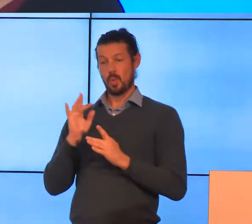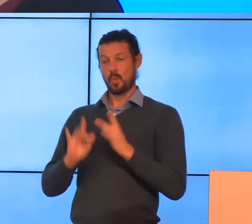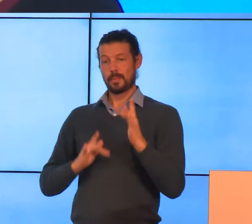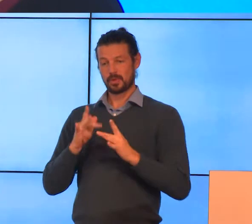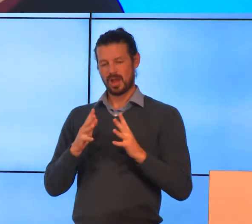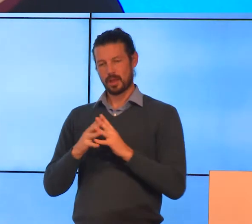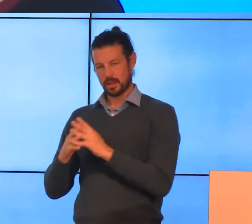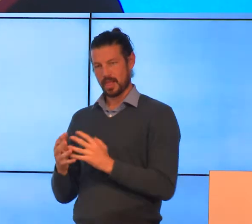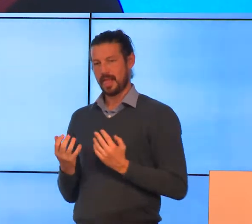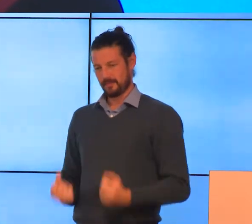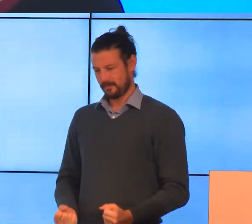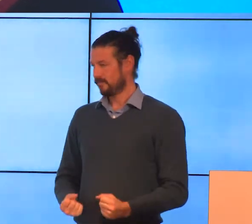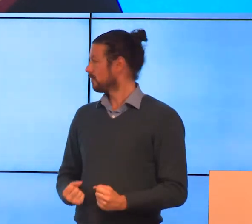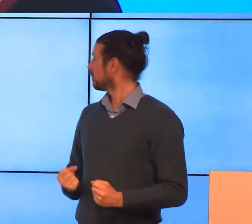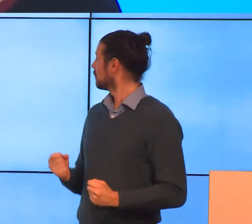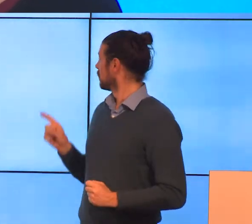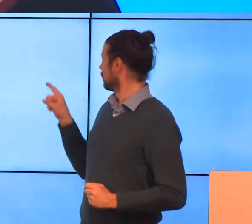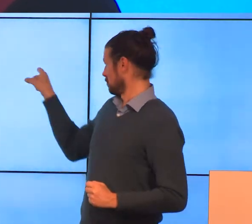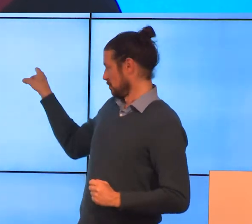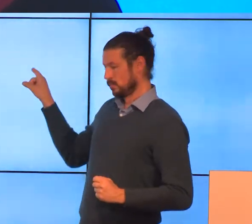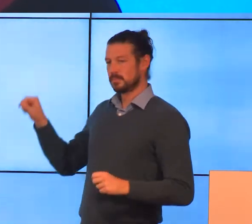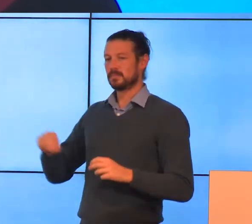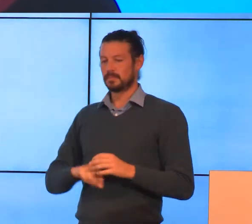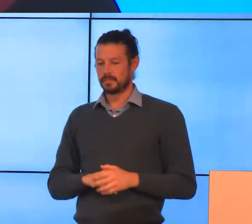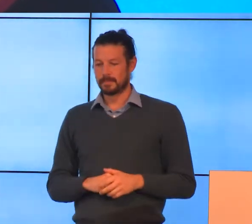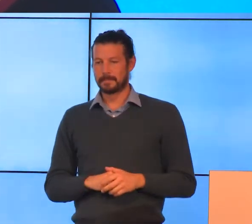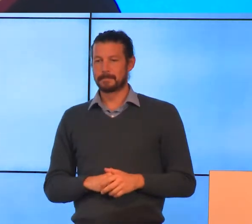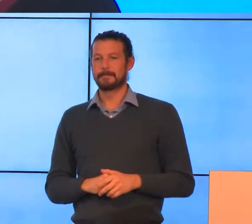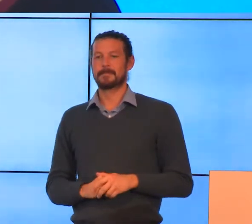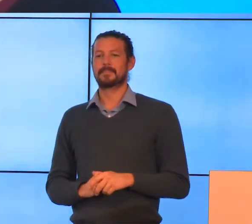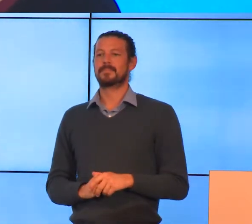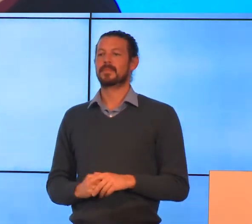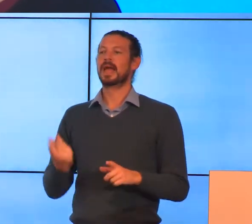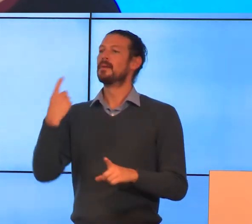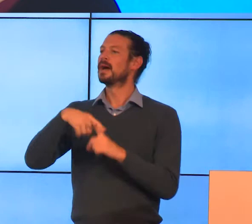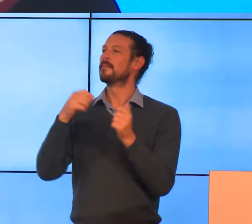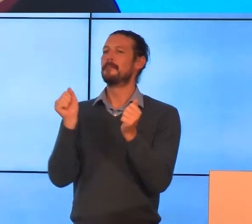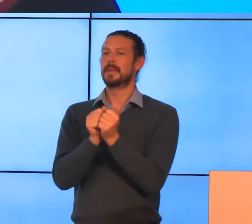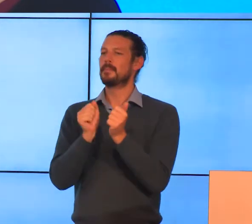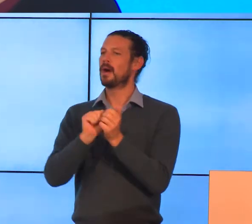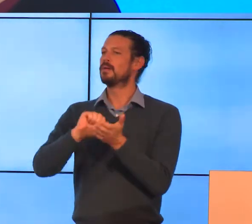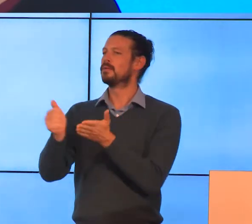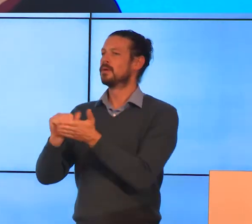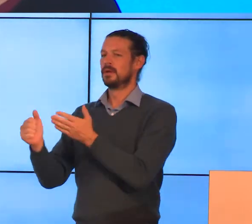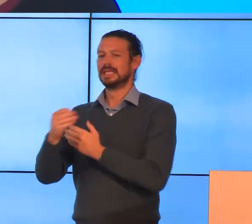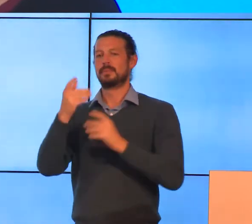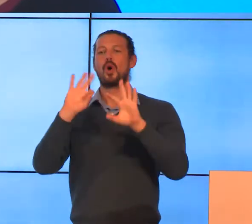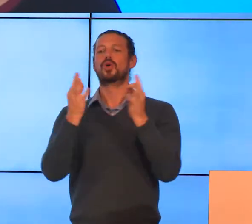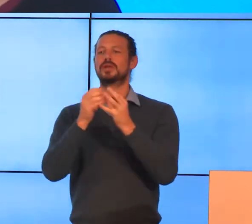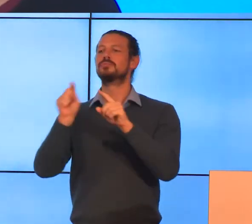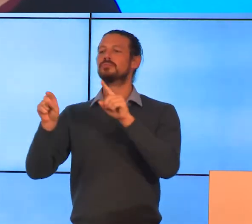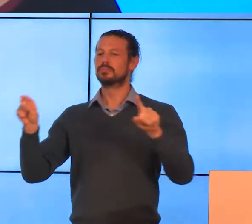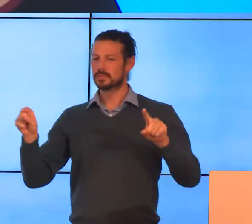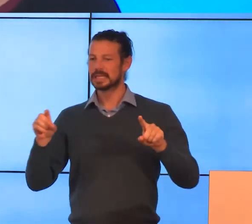moment, which is up here. And we have provided hard copies to those organisations who have